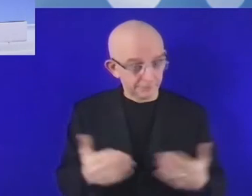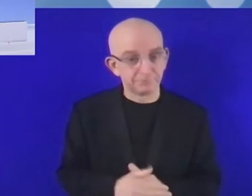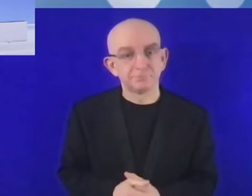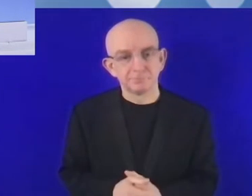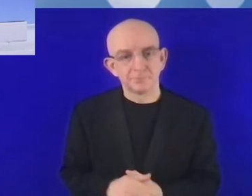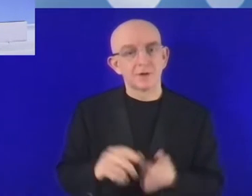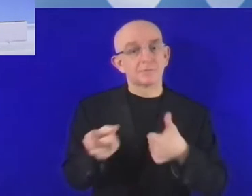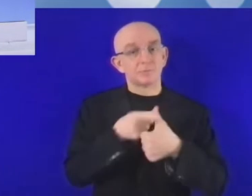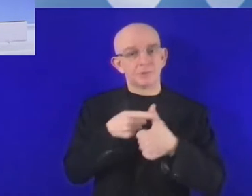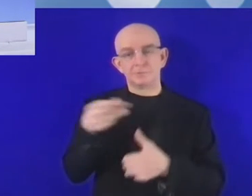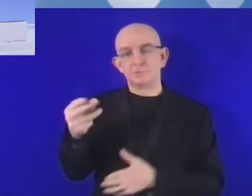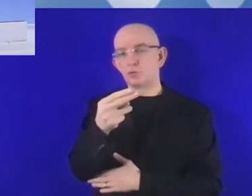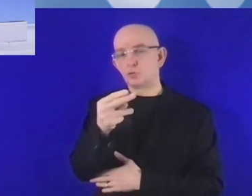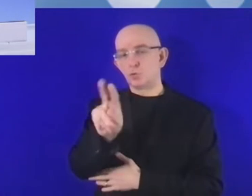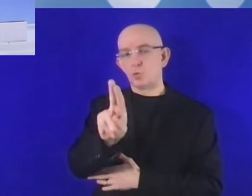Ethiopia.